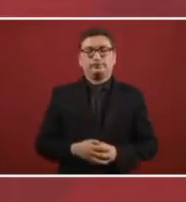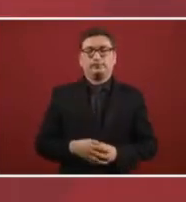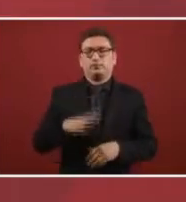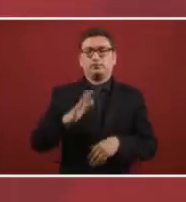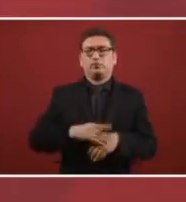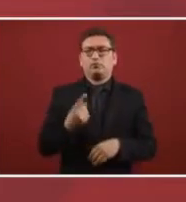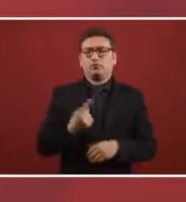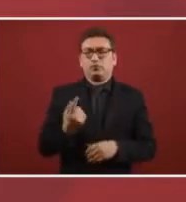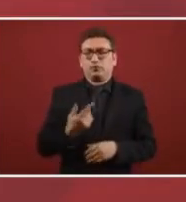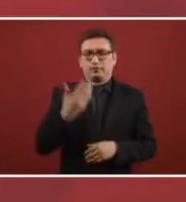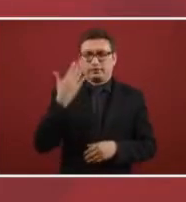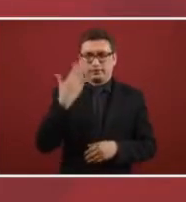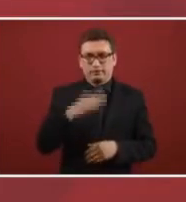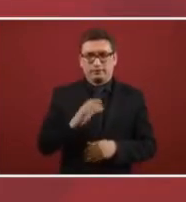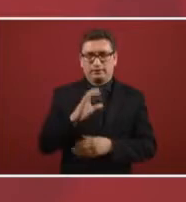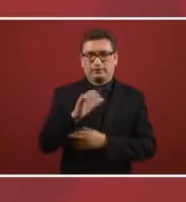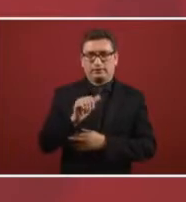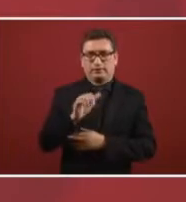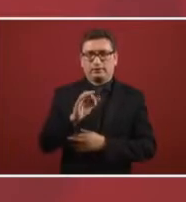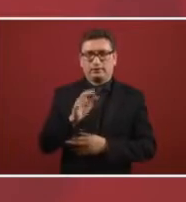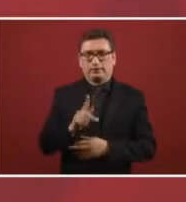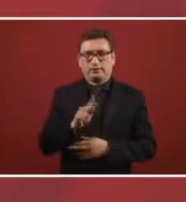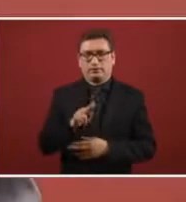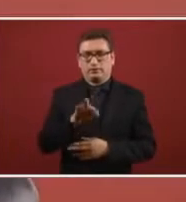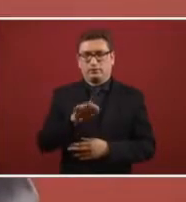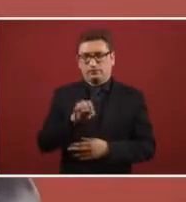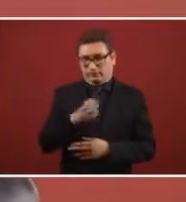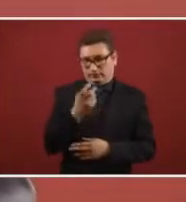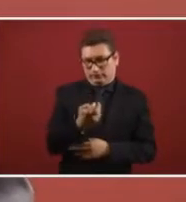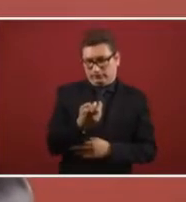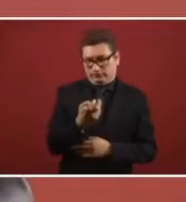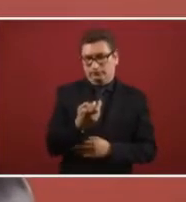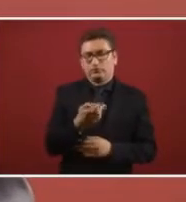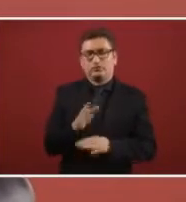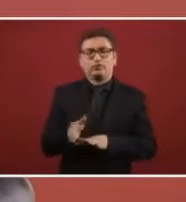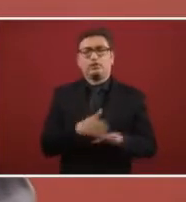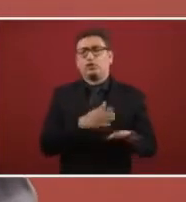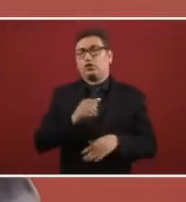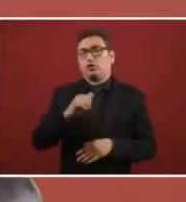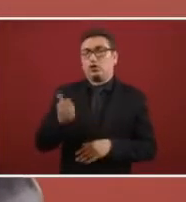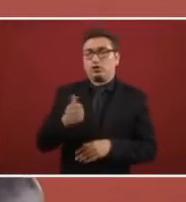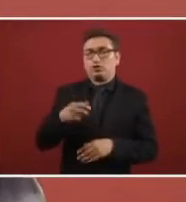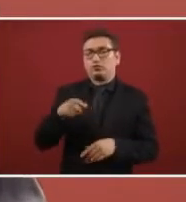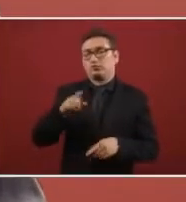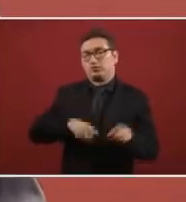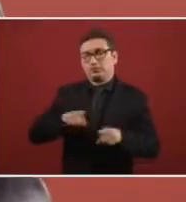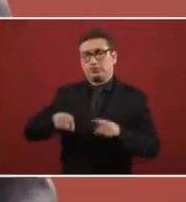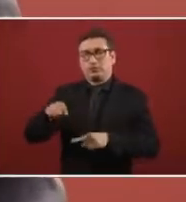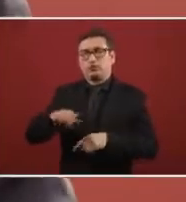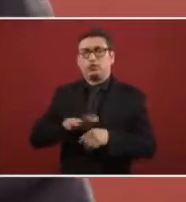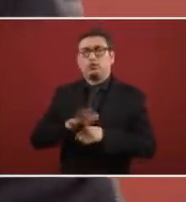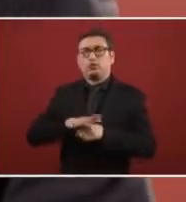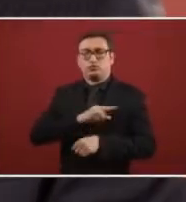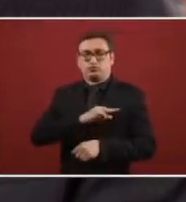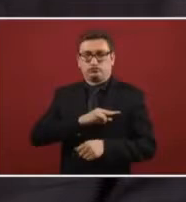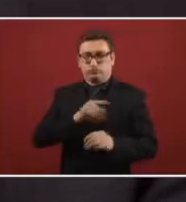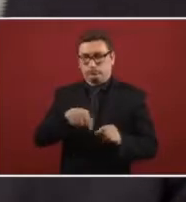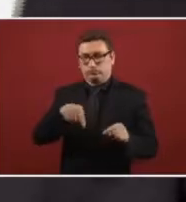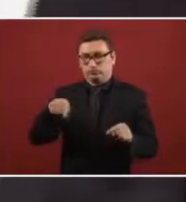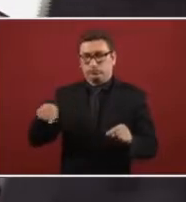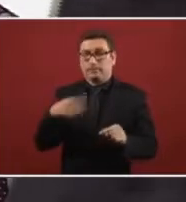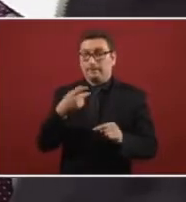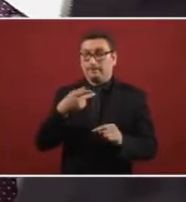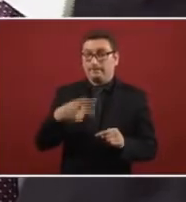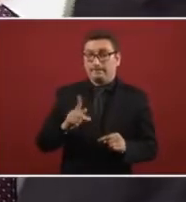This has to do with Capufe. The other thing has to do with concessions. But